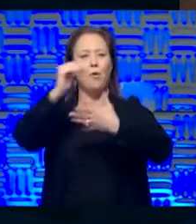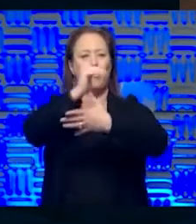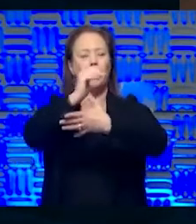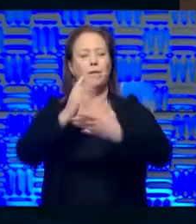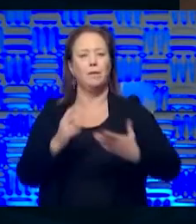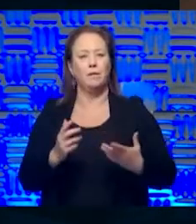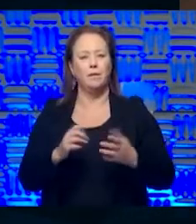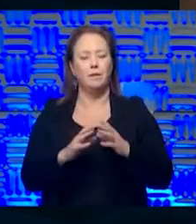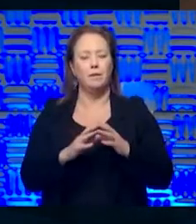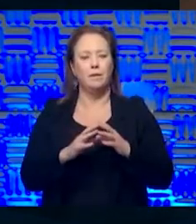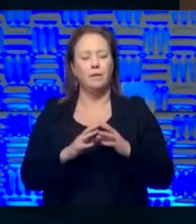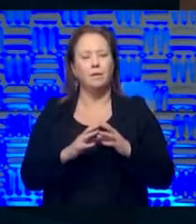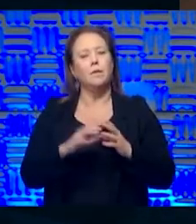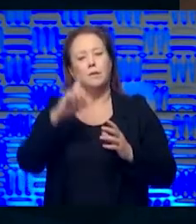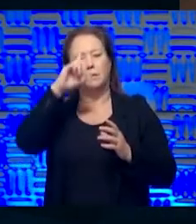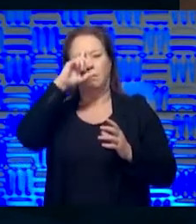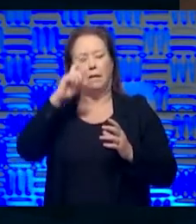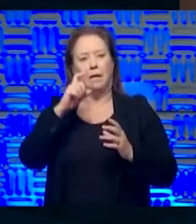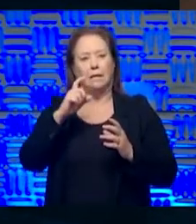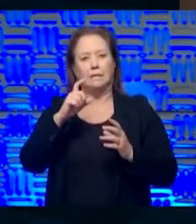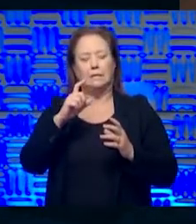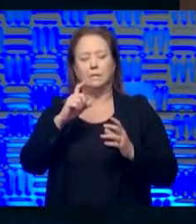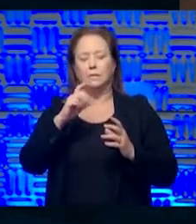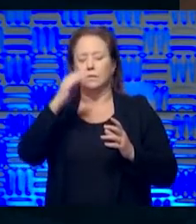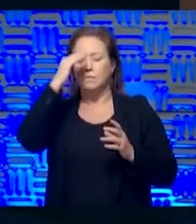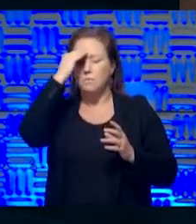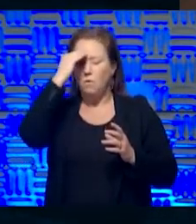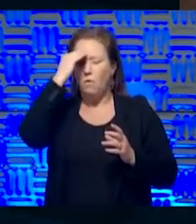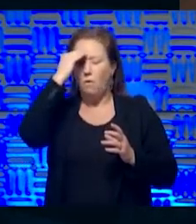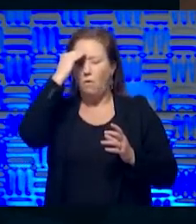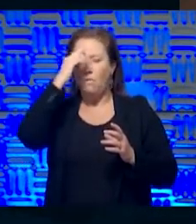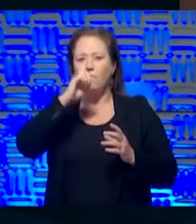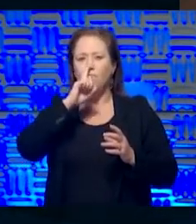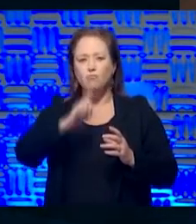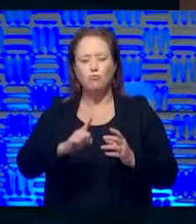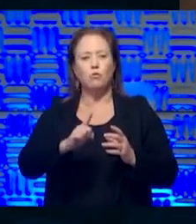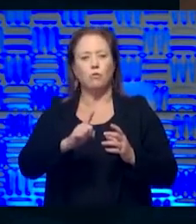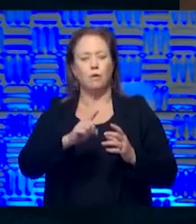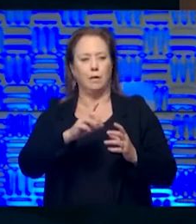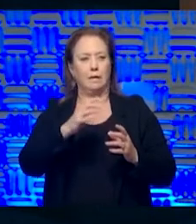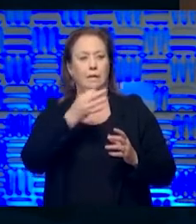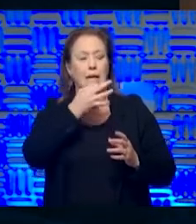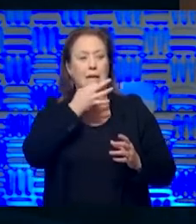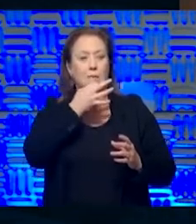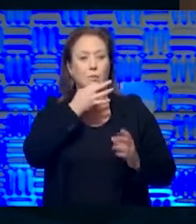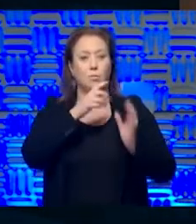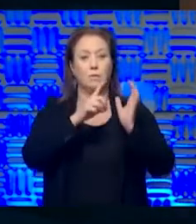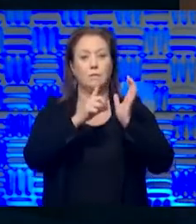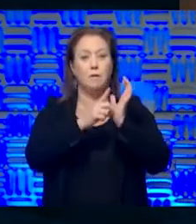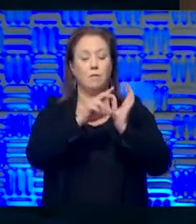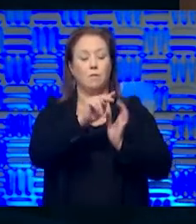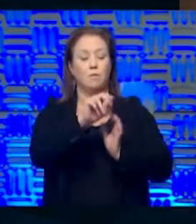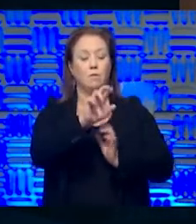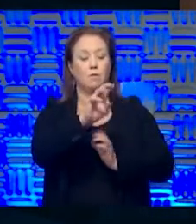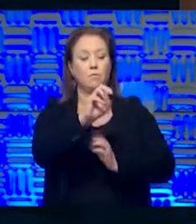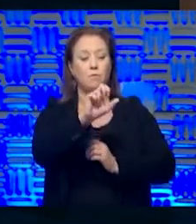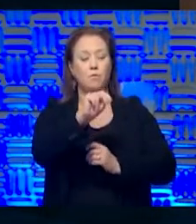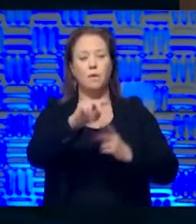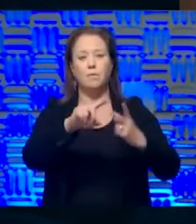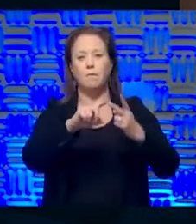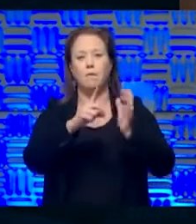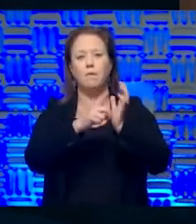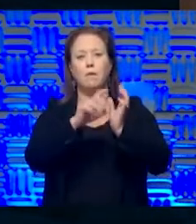because the certainty that we can take with even the experts, uh, when Dr. Norman or Dr. Fauci